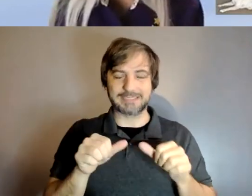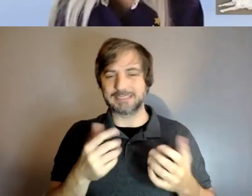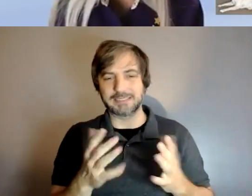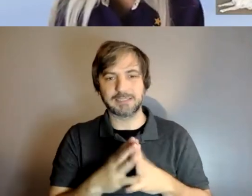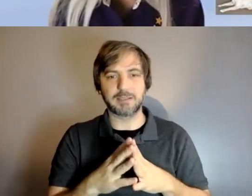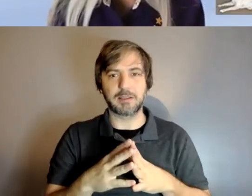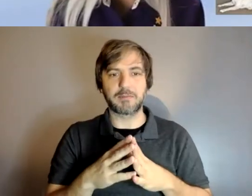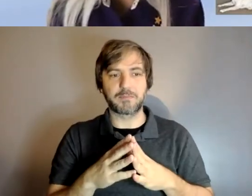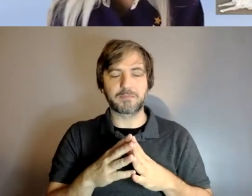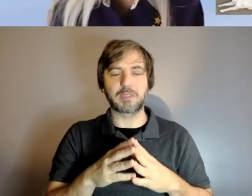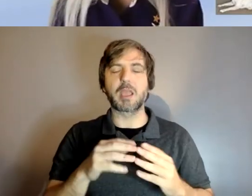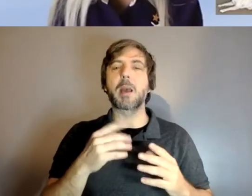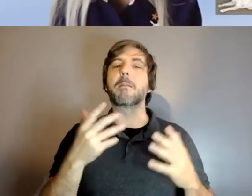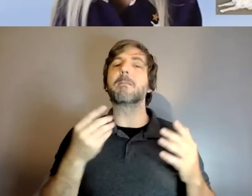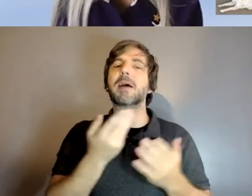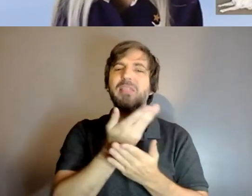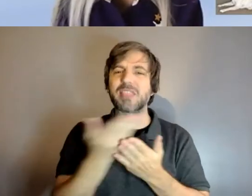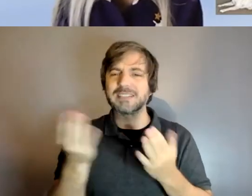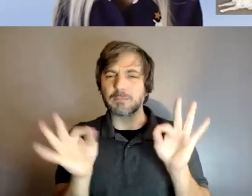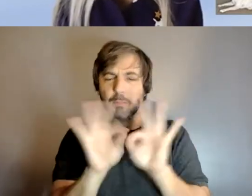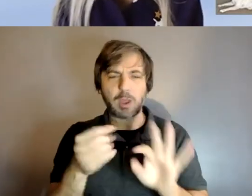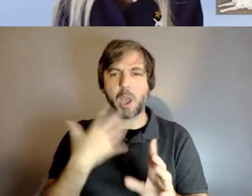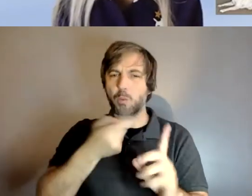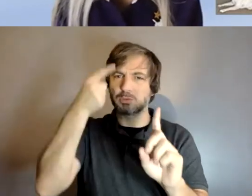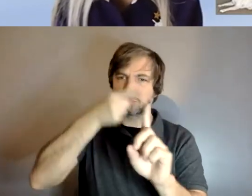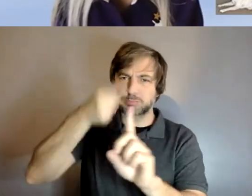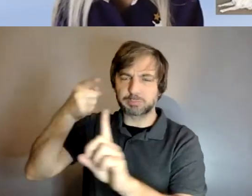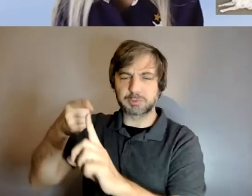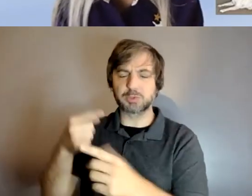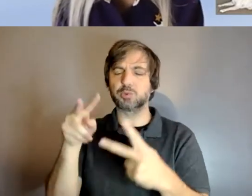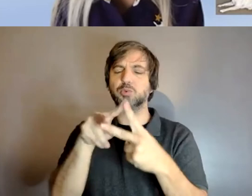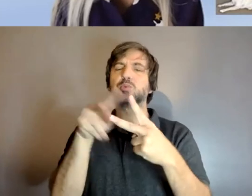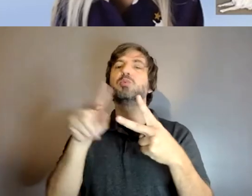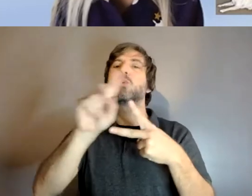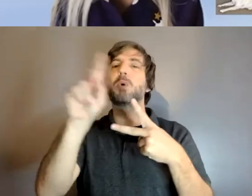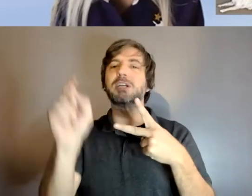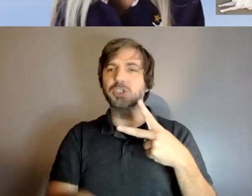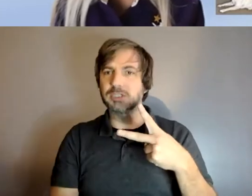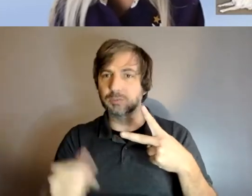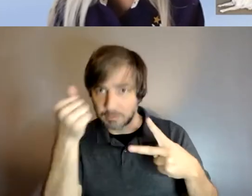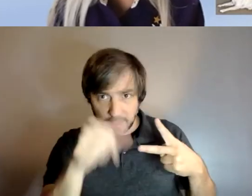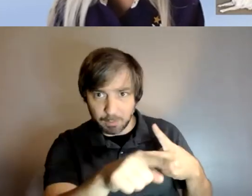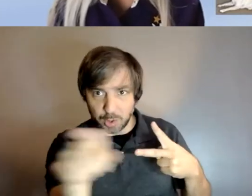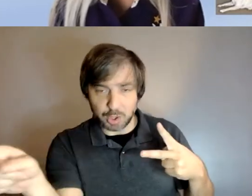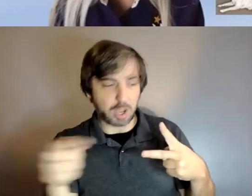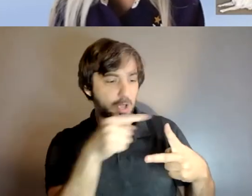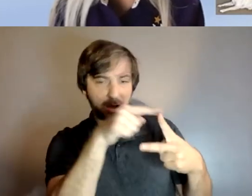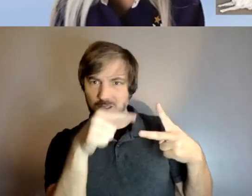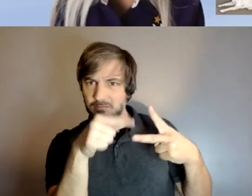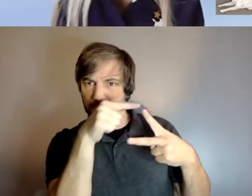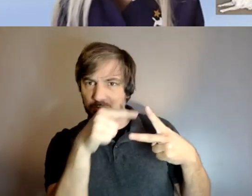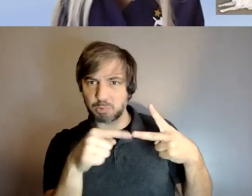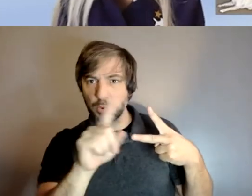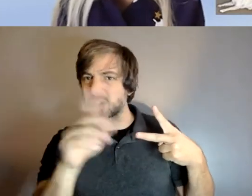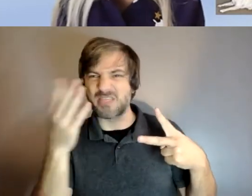things that i want to point out are the the two questions remember there those are the only two questions that you can ask when